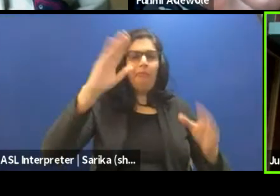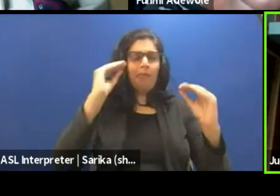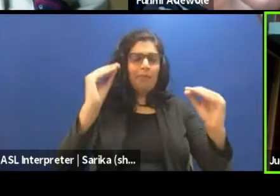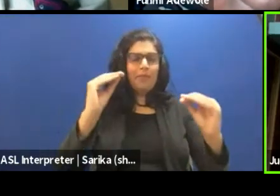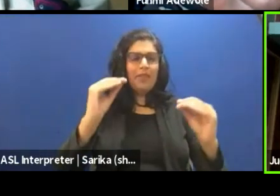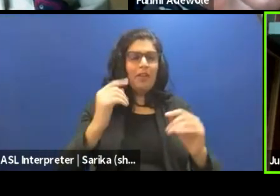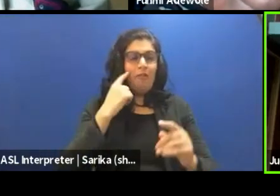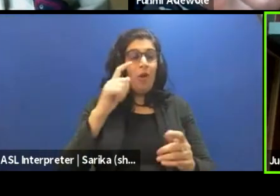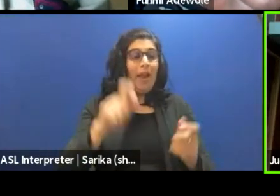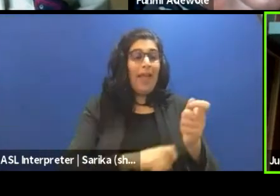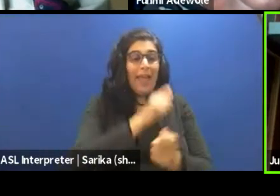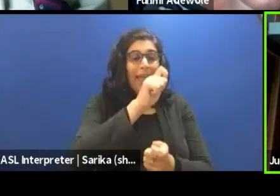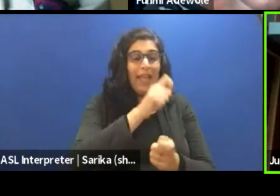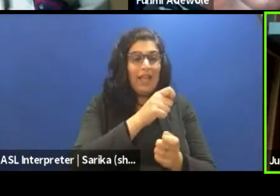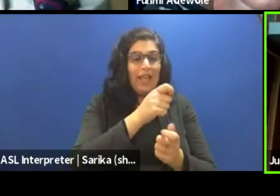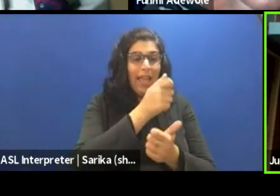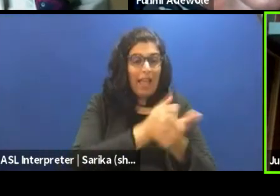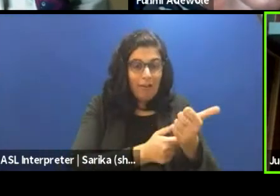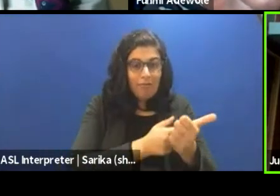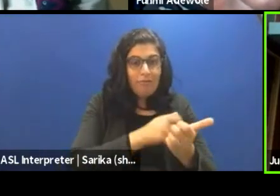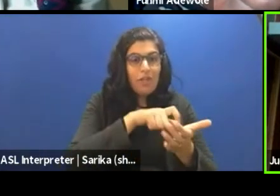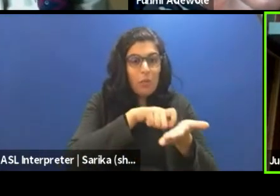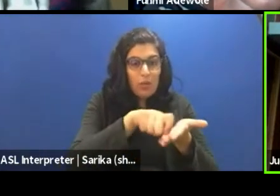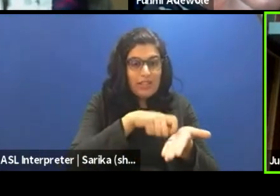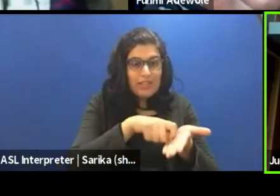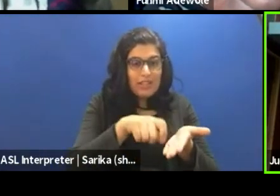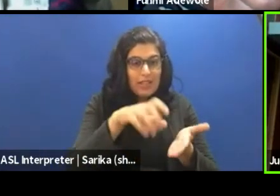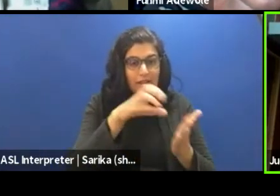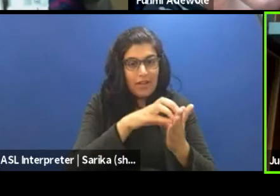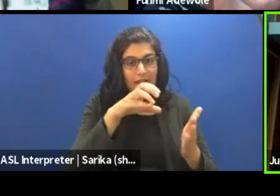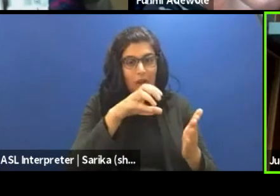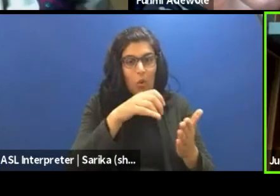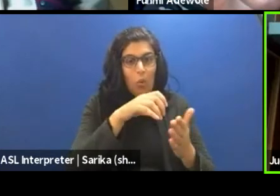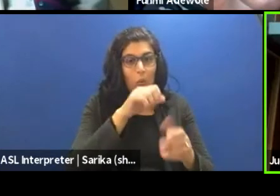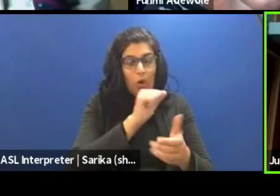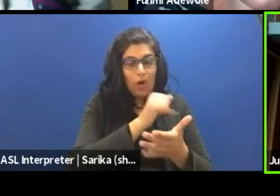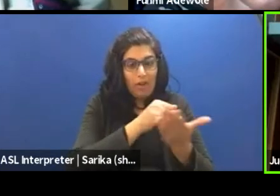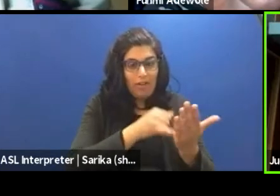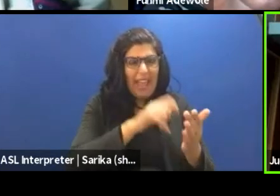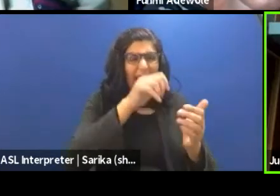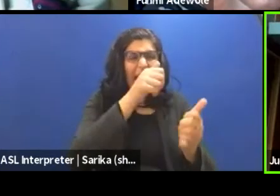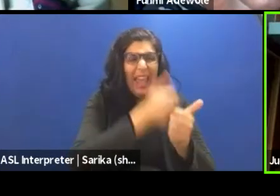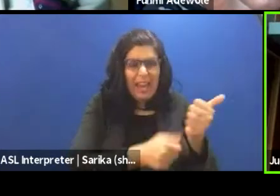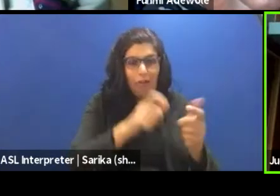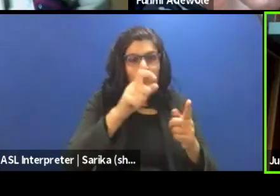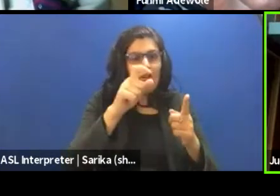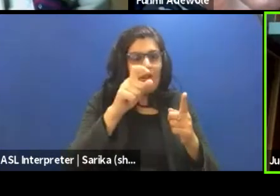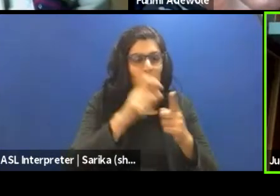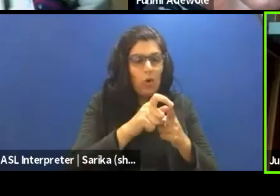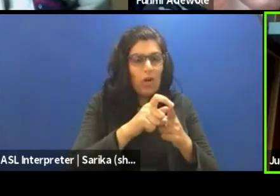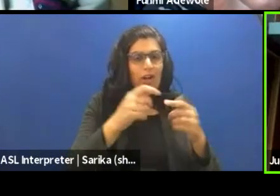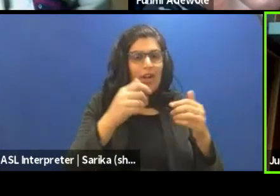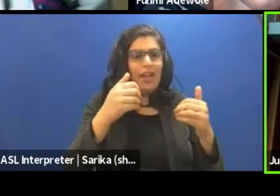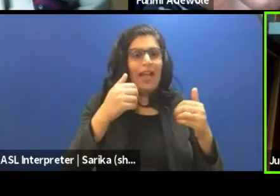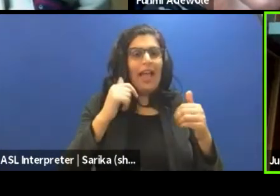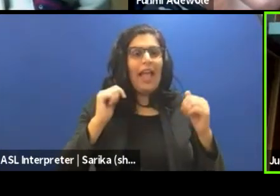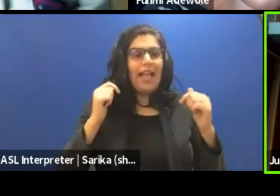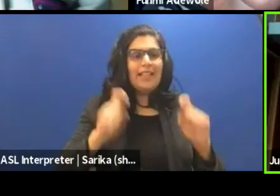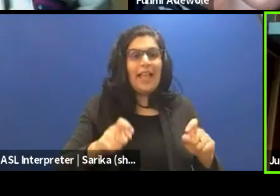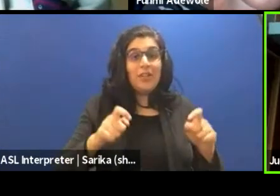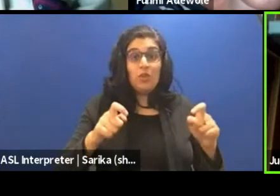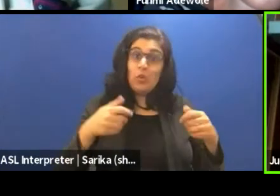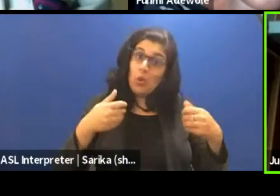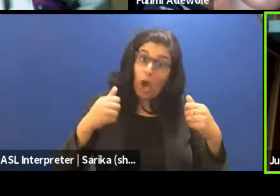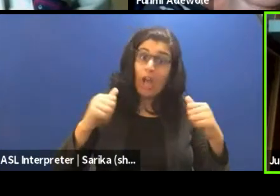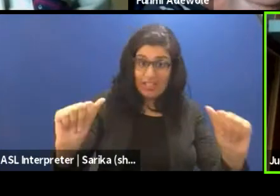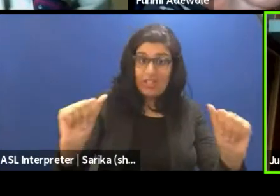written, so now I'm talking textual for every written work of art, every word has to audition for its place on the